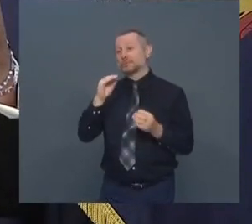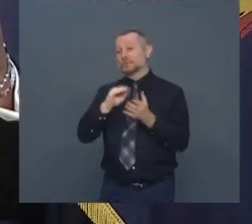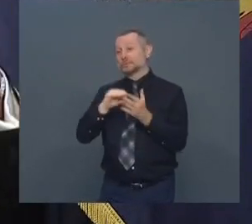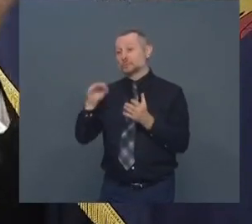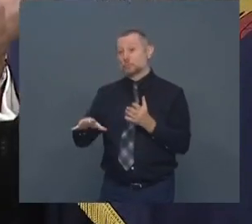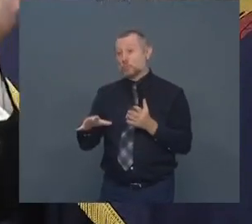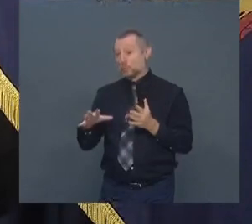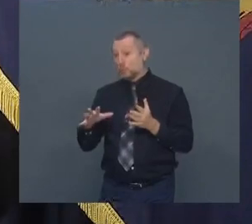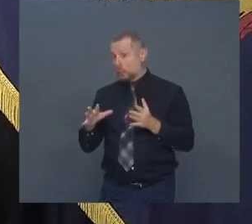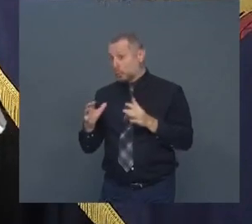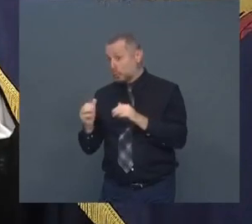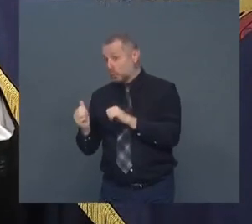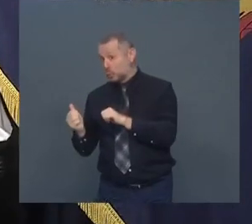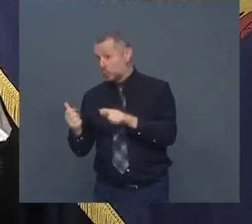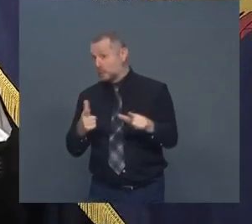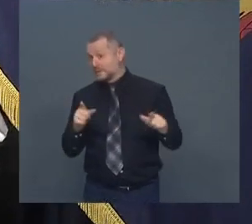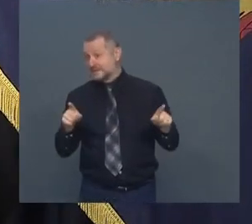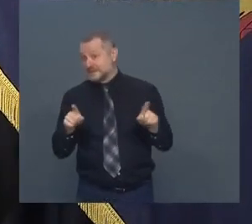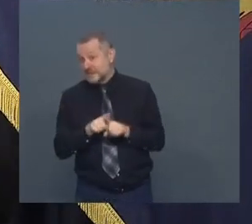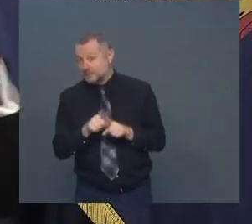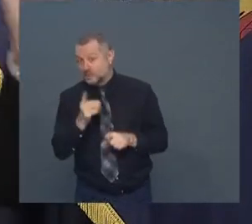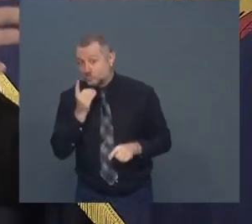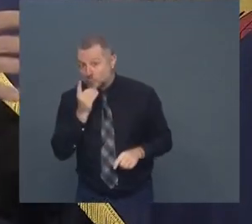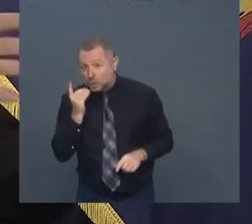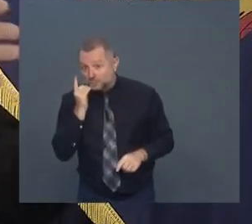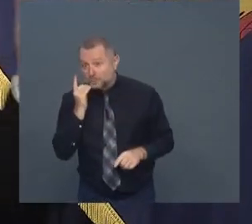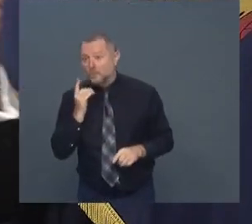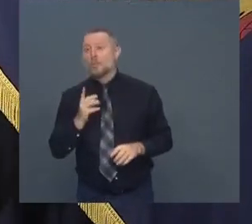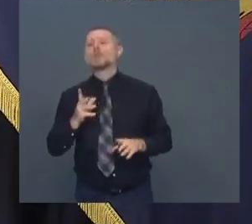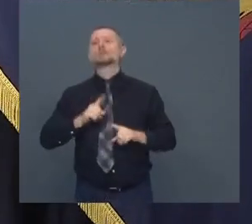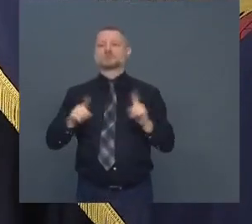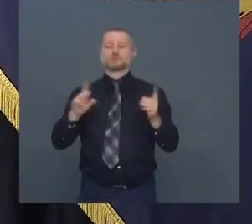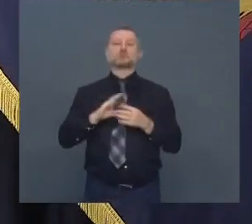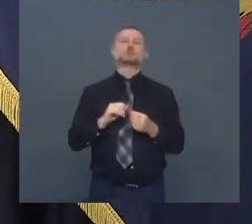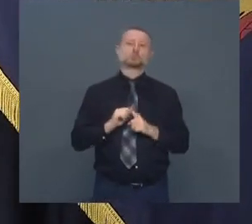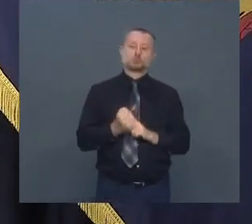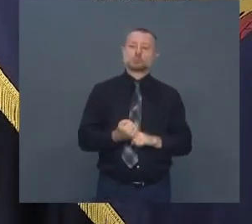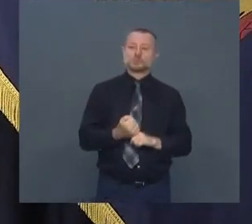that's a different situation and the dorm is separate